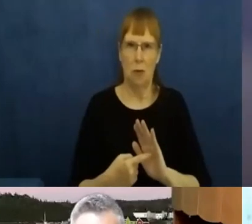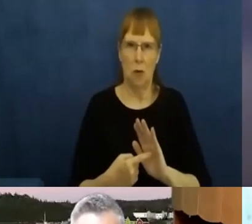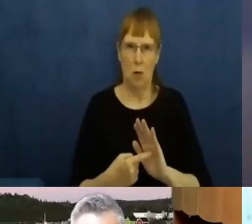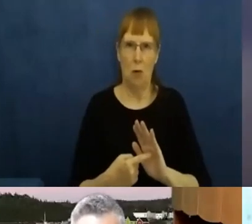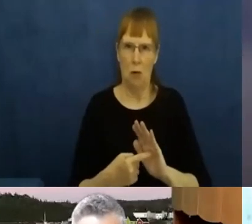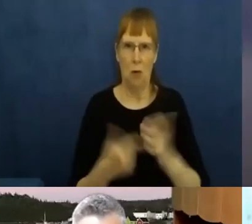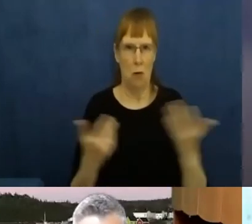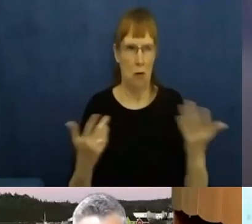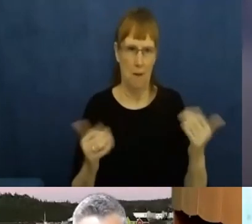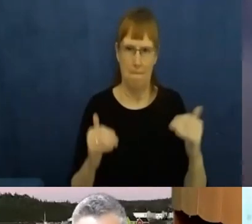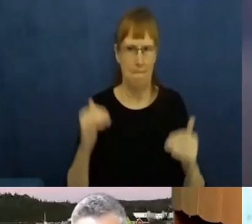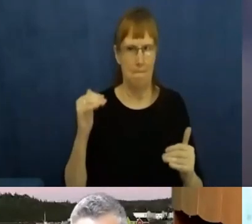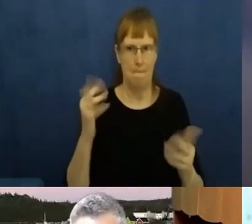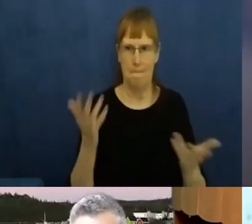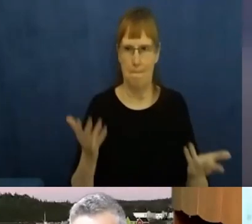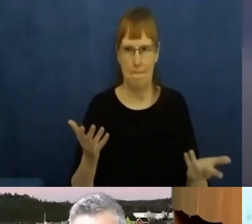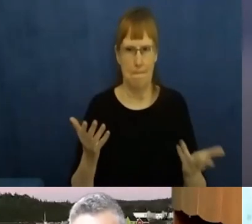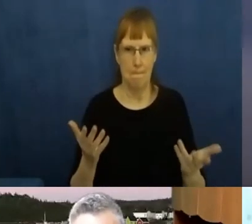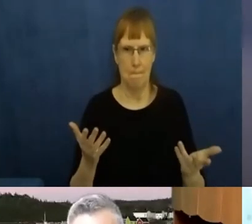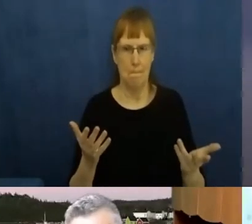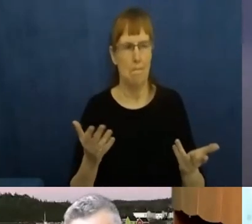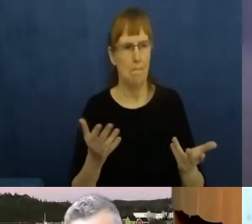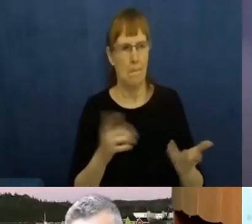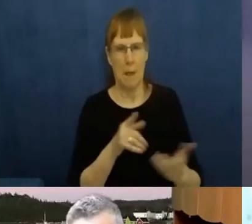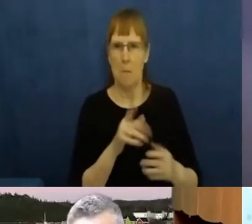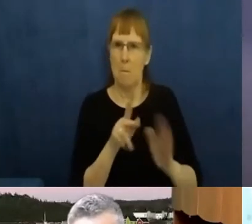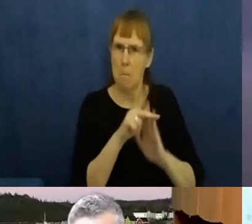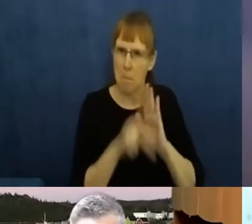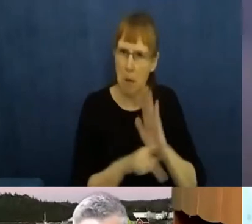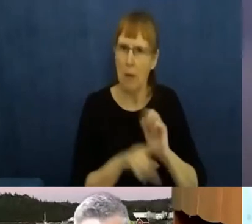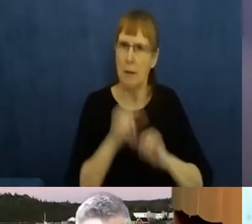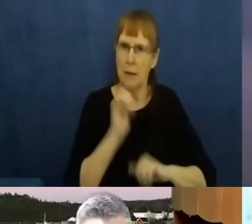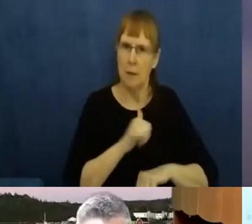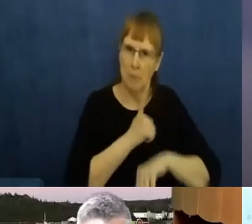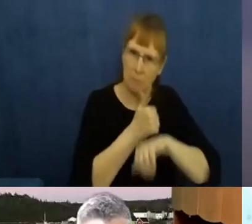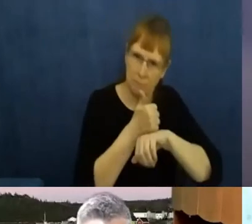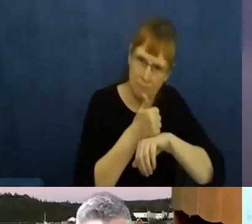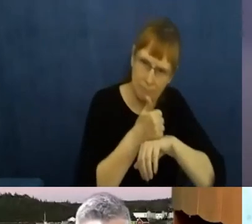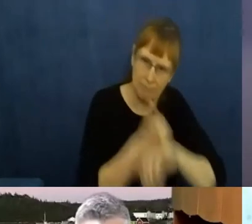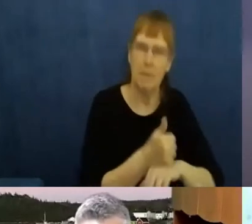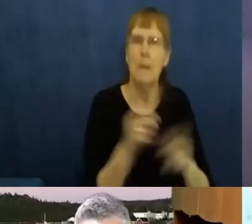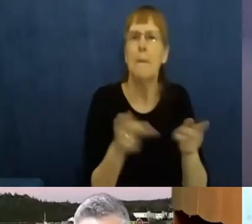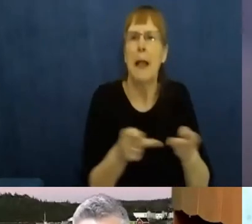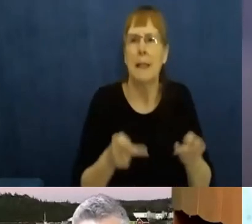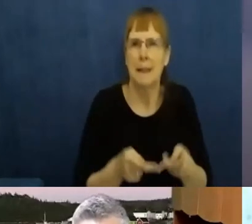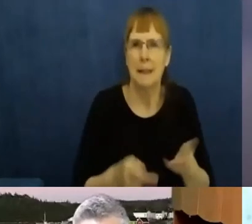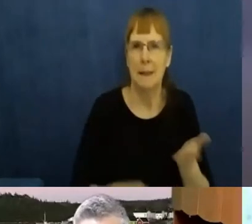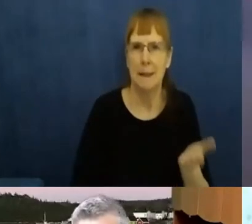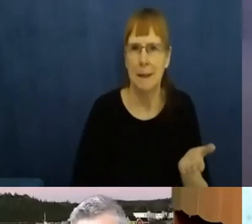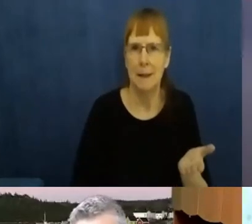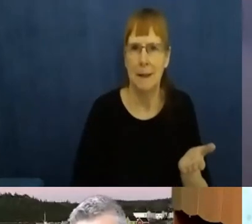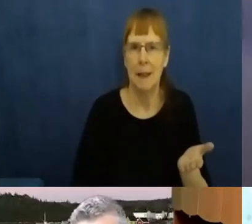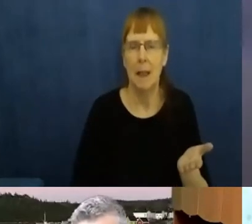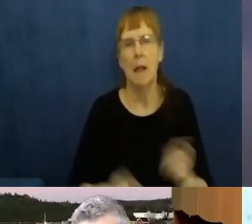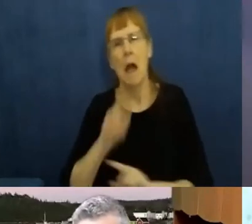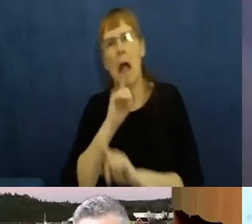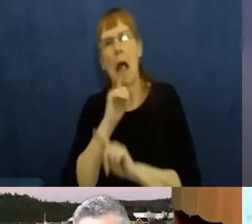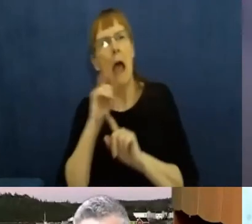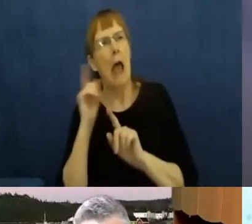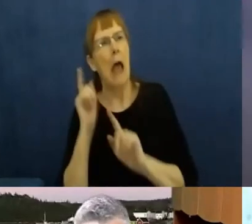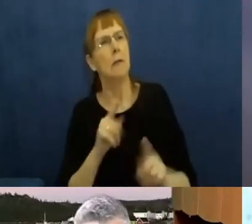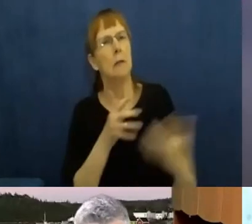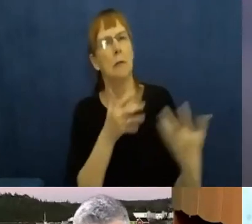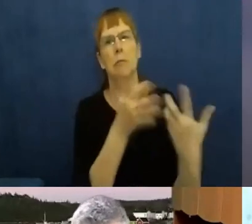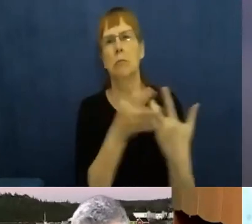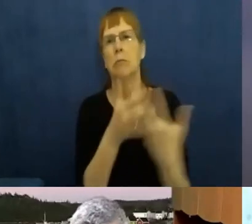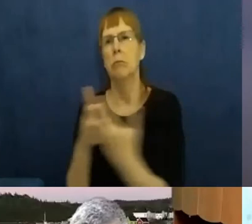-based, uh, and very specific policies. Like one size does not necessarily fit